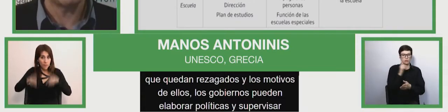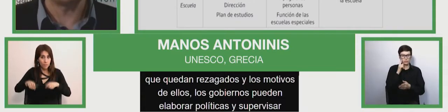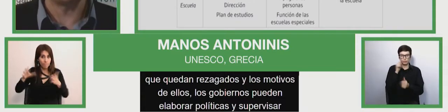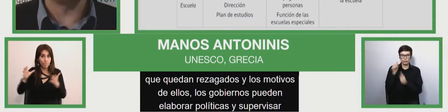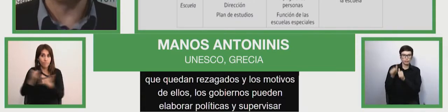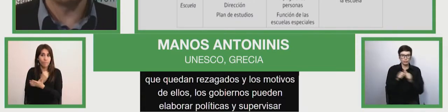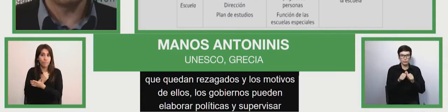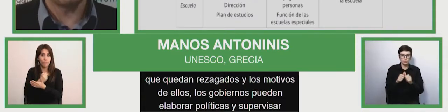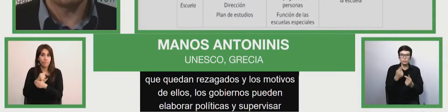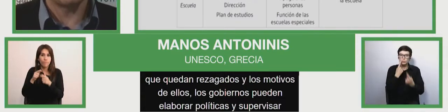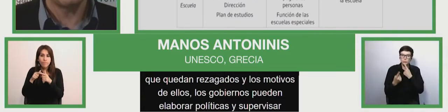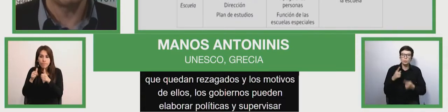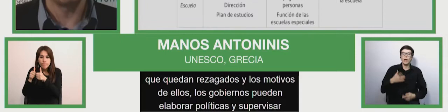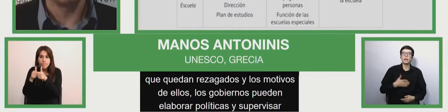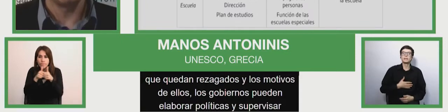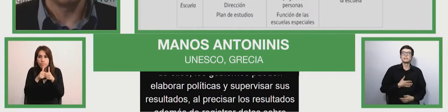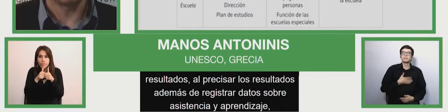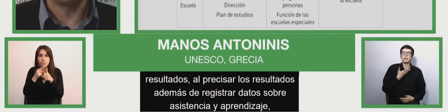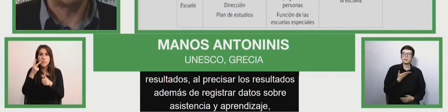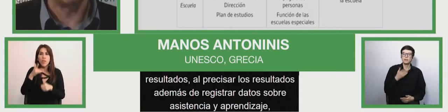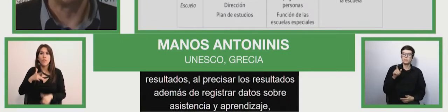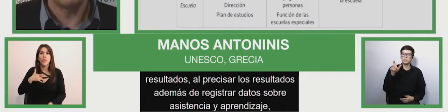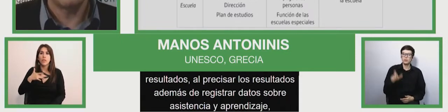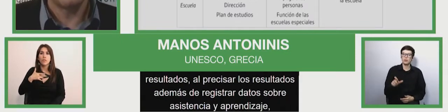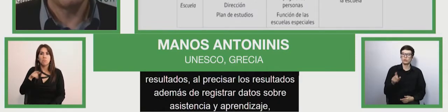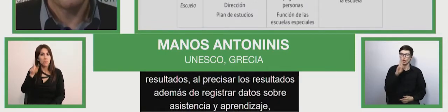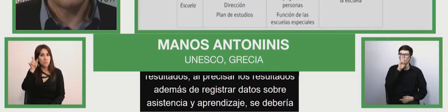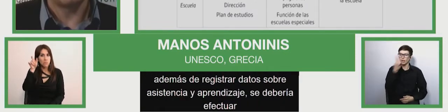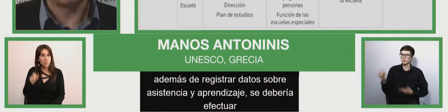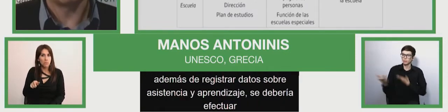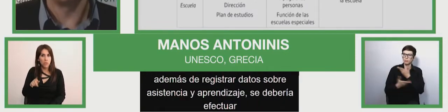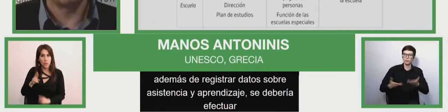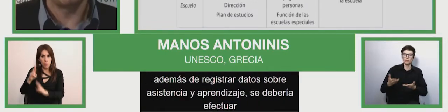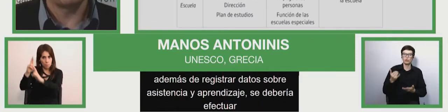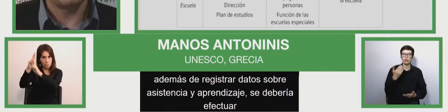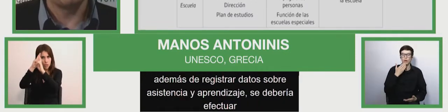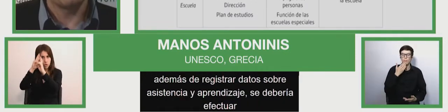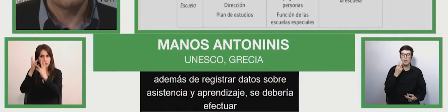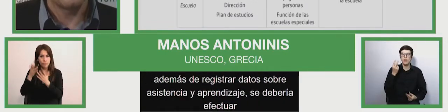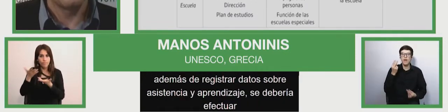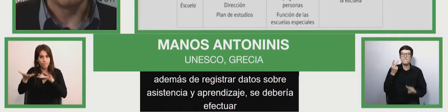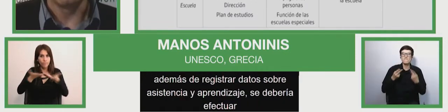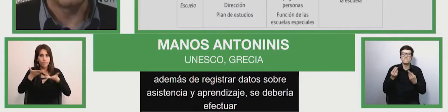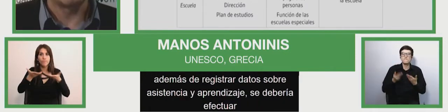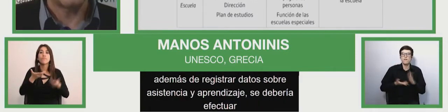of belonging, mutual respect, and social valuation. A focus